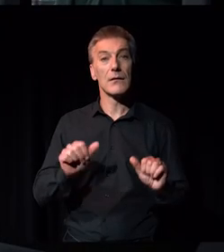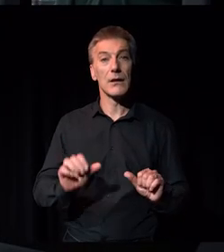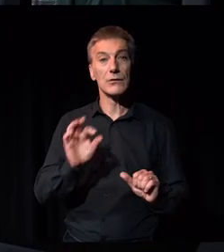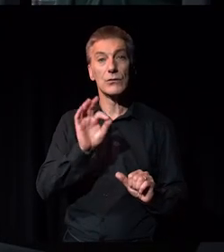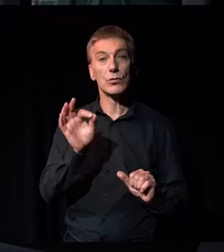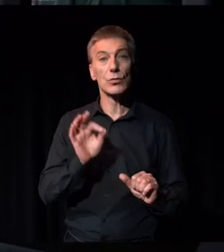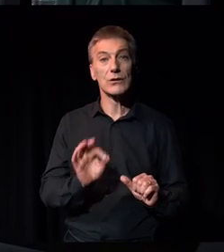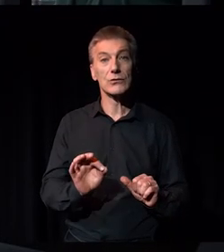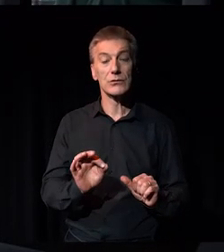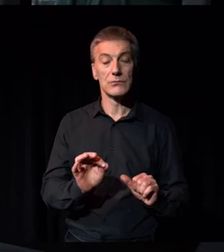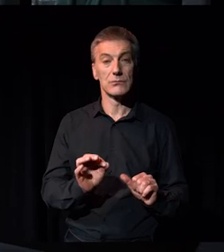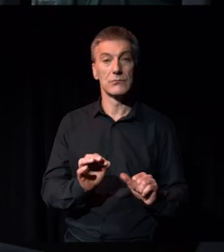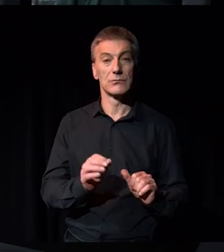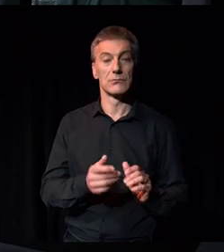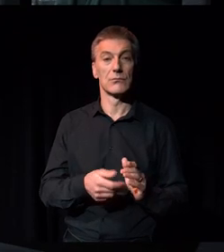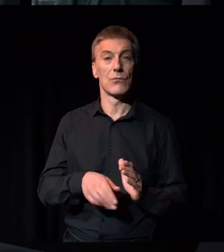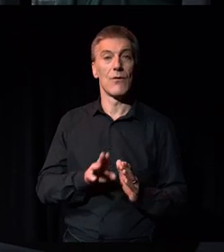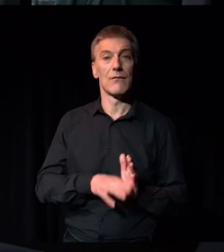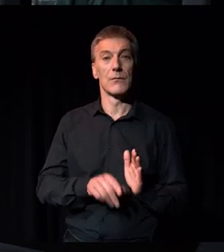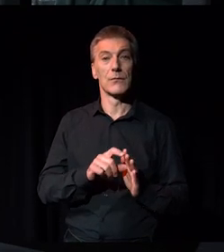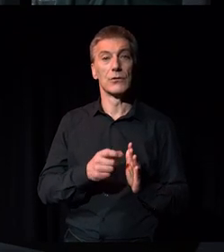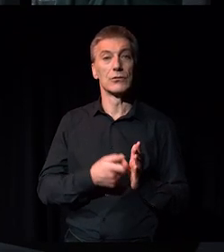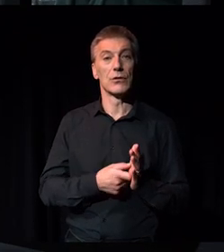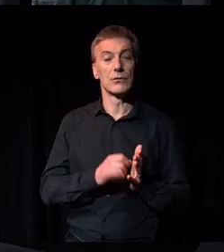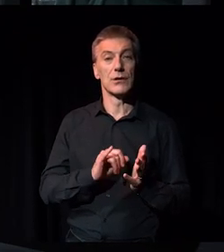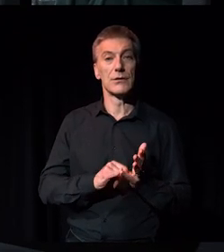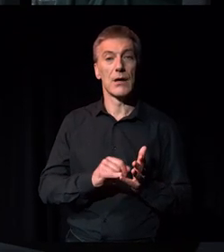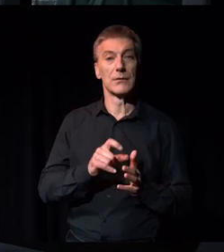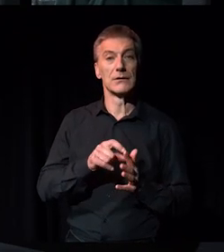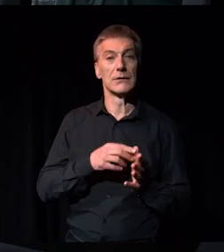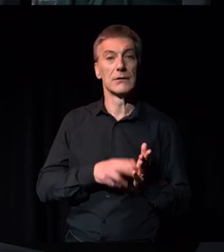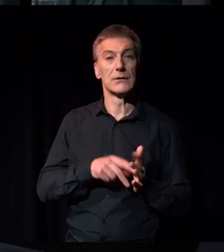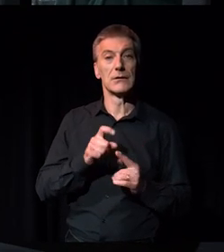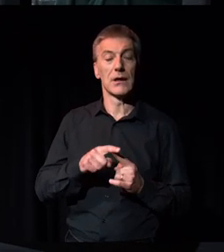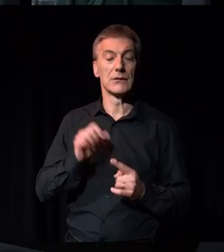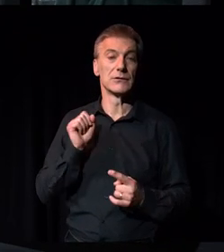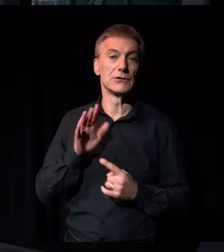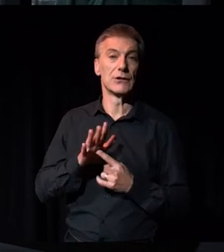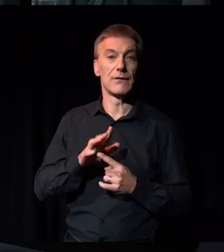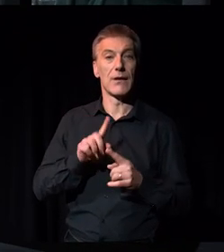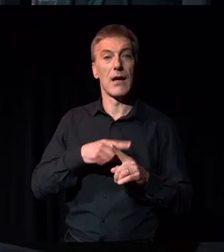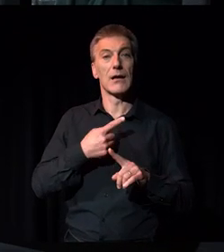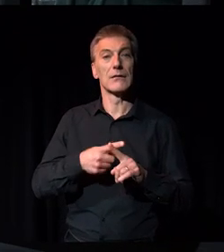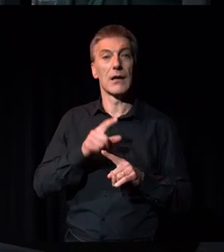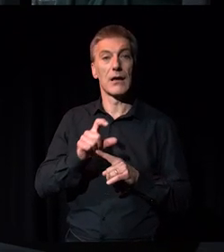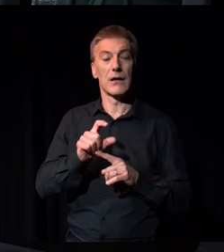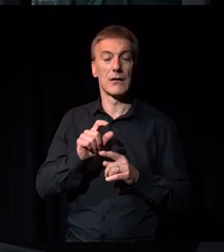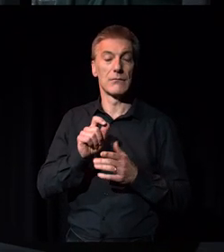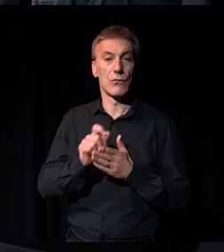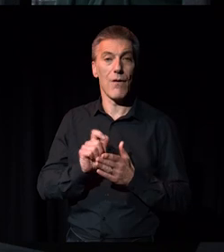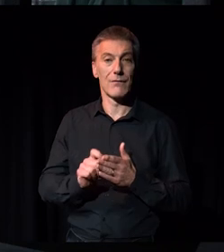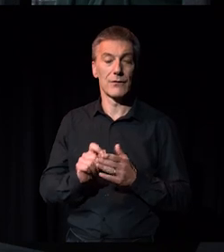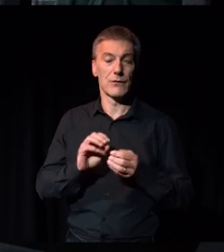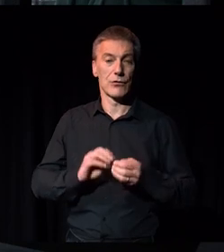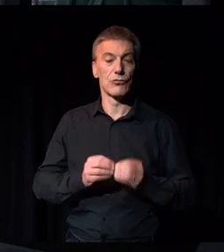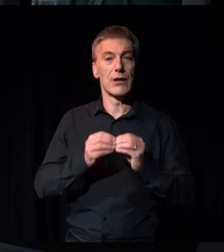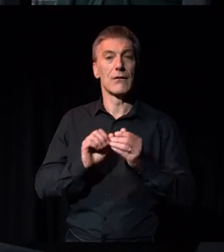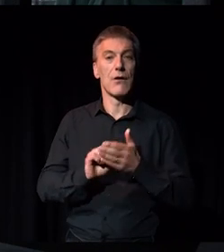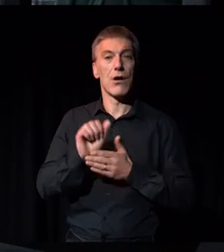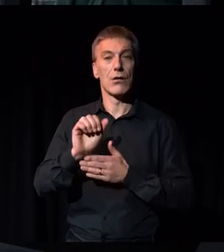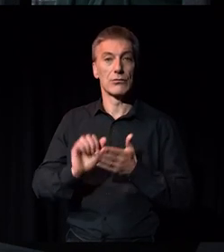that I have is from Dr. Simon Dancy, the Chief Executive Officer at Creative and Cultural Skills.